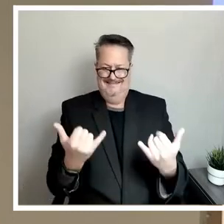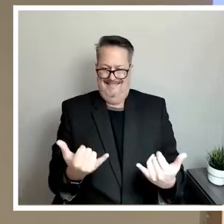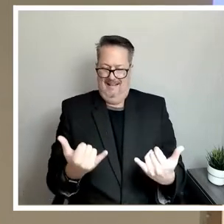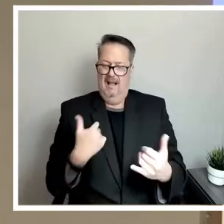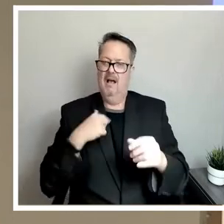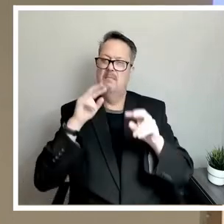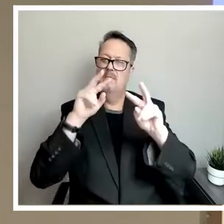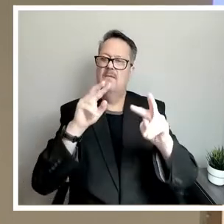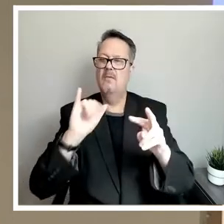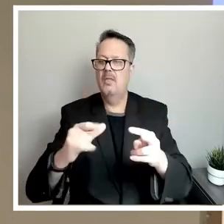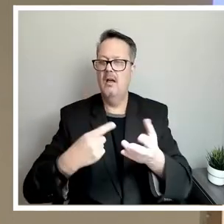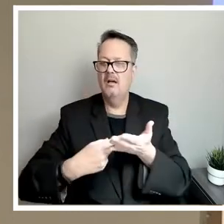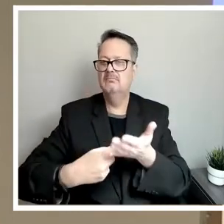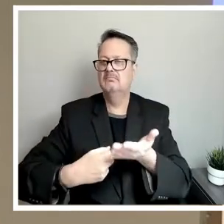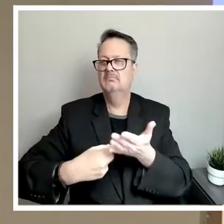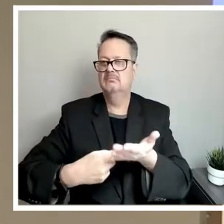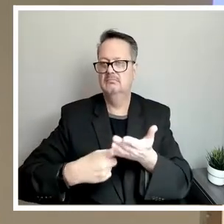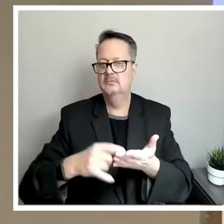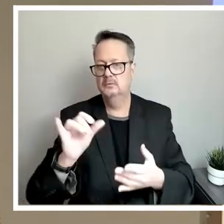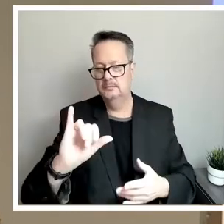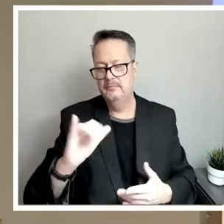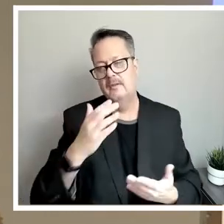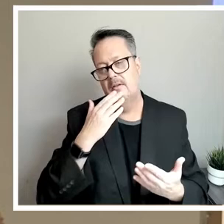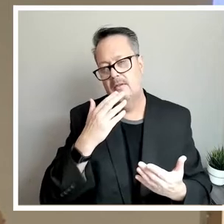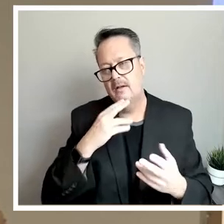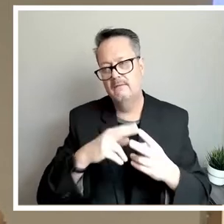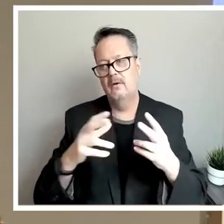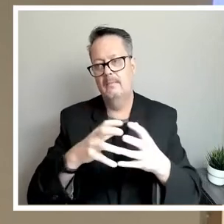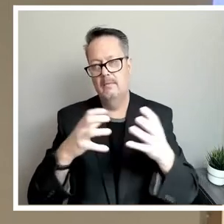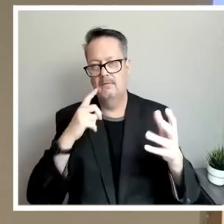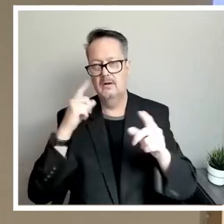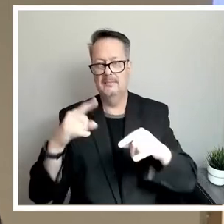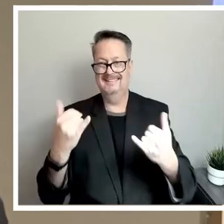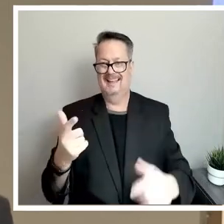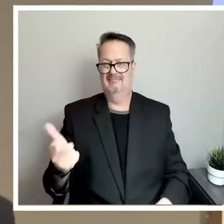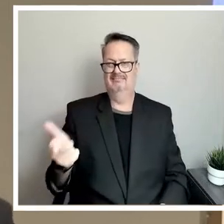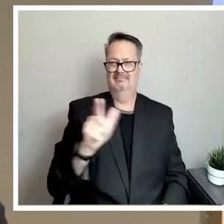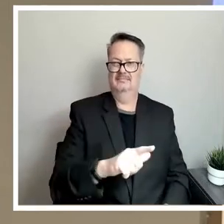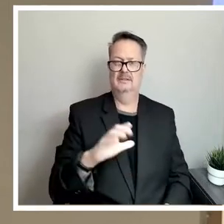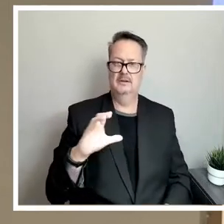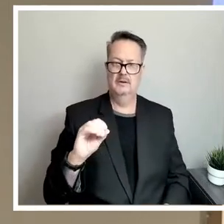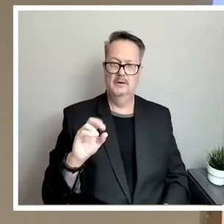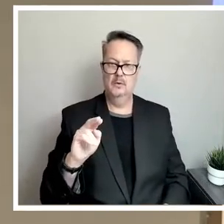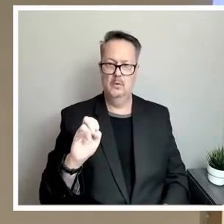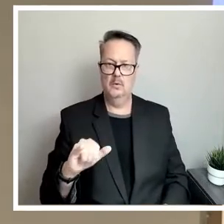dialogue as well. So thank you very much for being here. I will now turn it over to Corey Kaczynski.